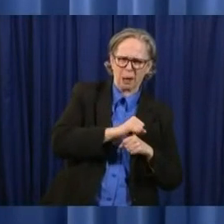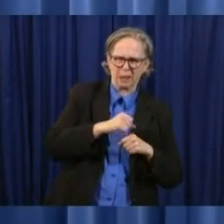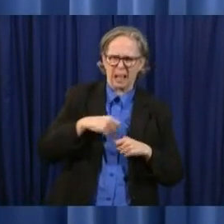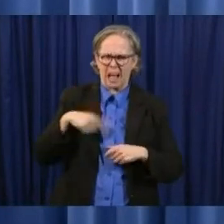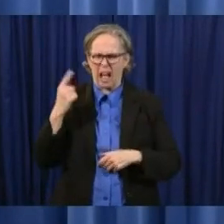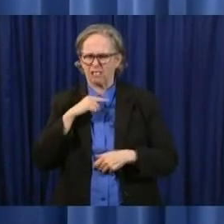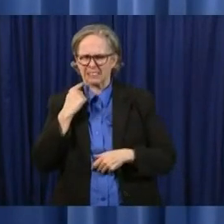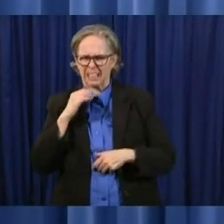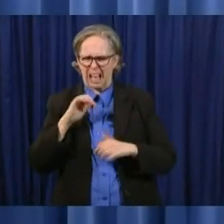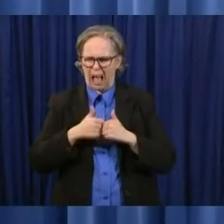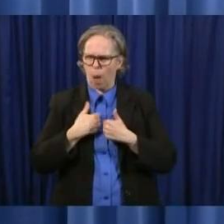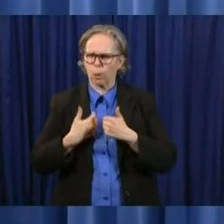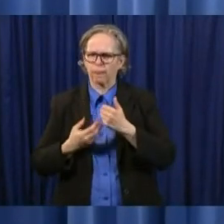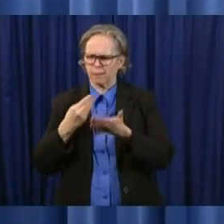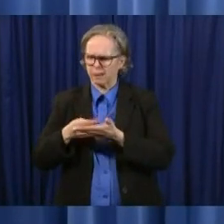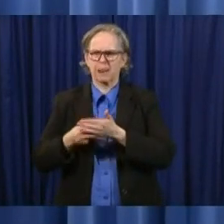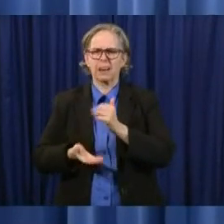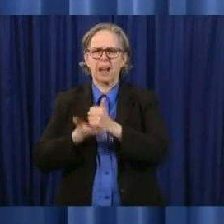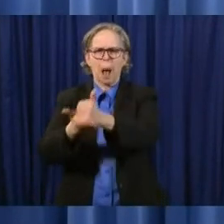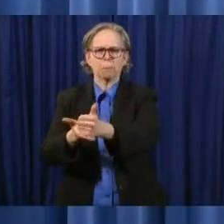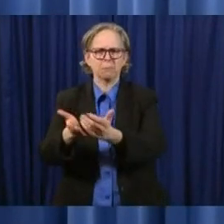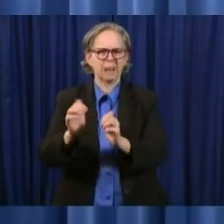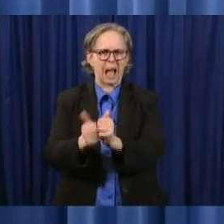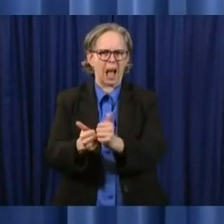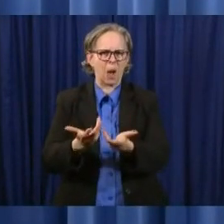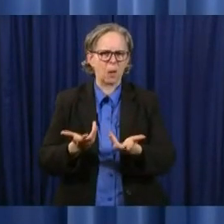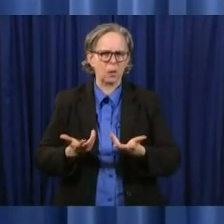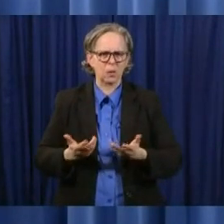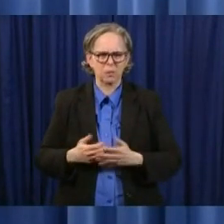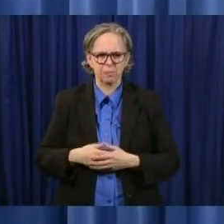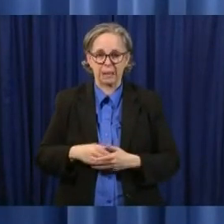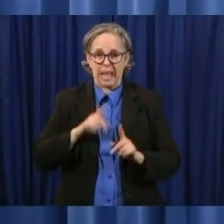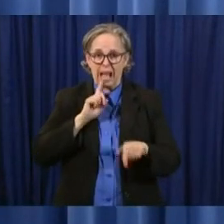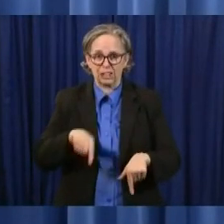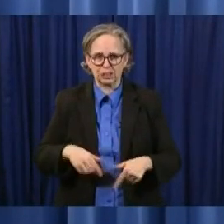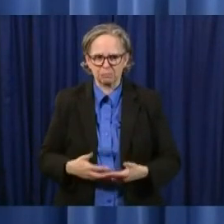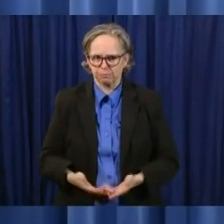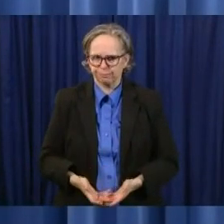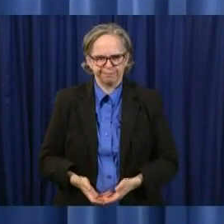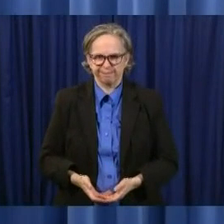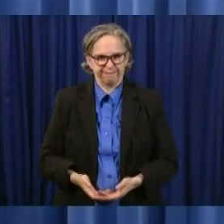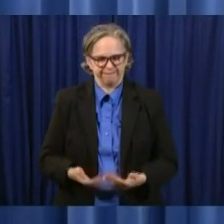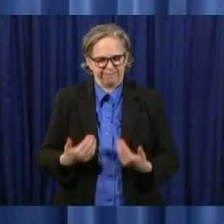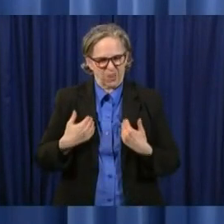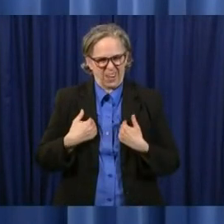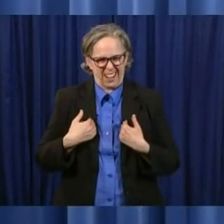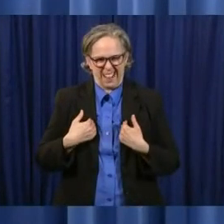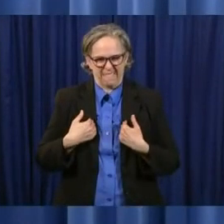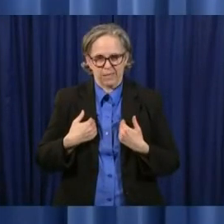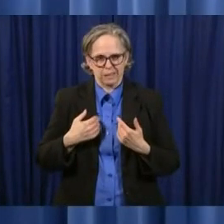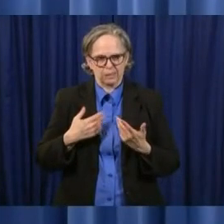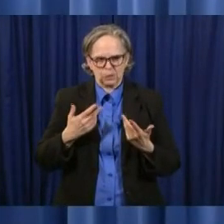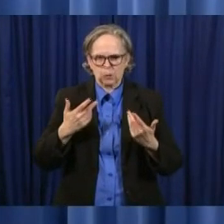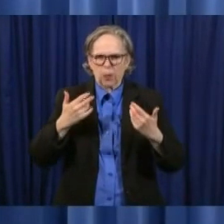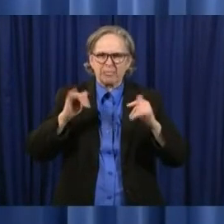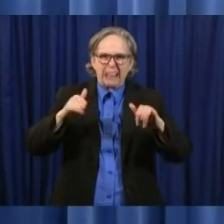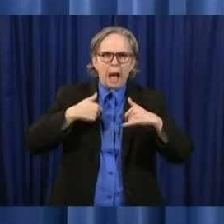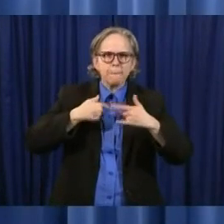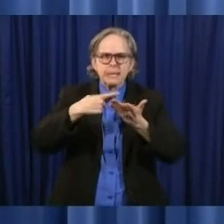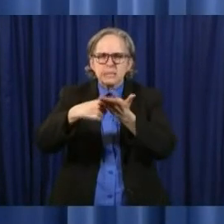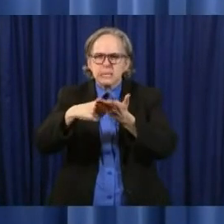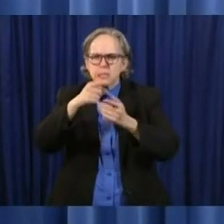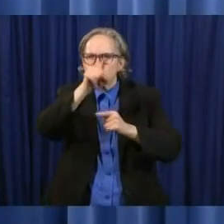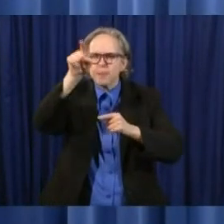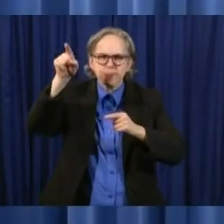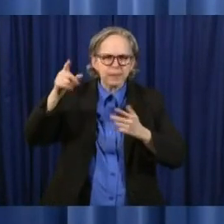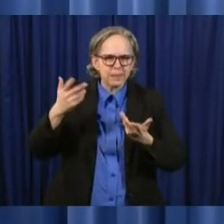them um so i don't have the answer uh today but it is it yes it weighs very heavily on